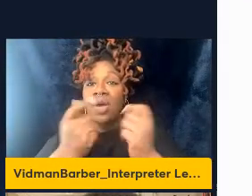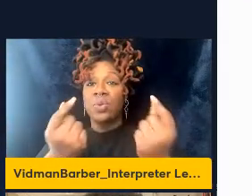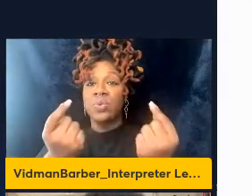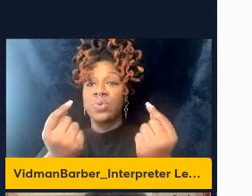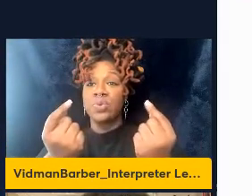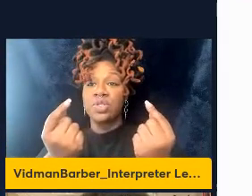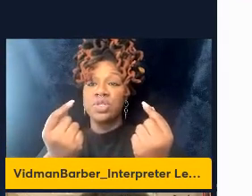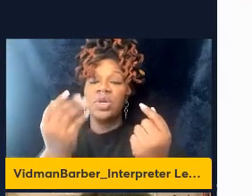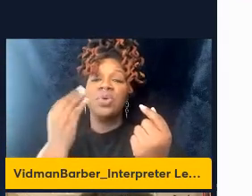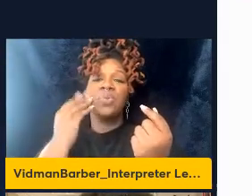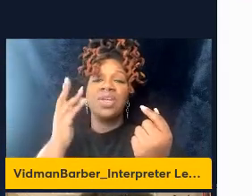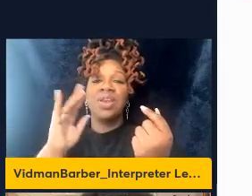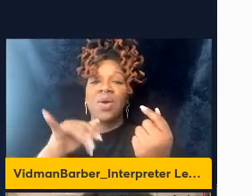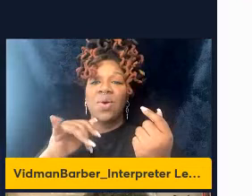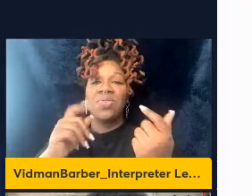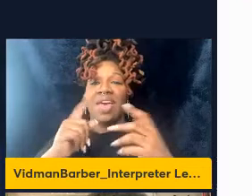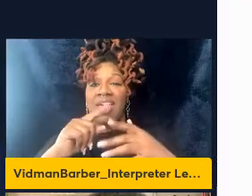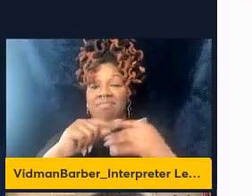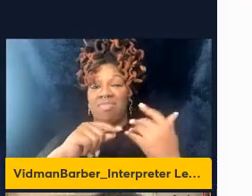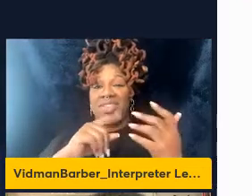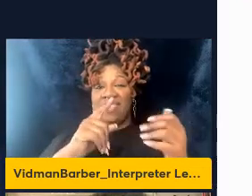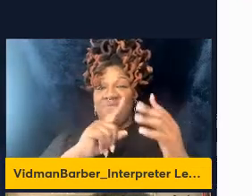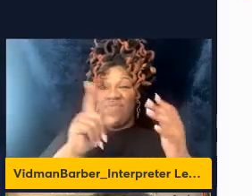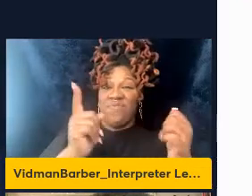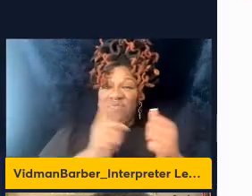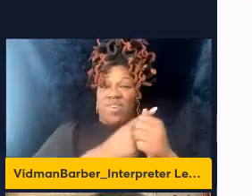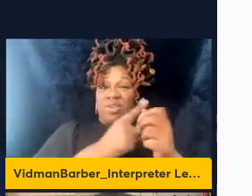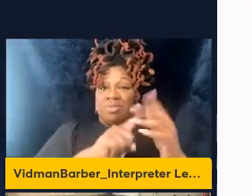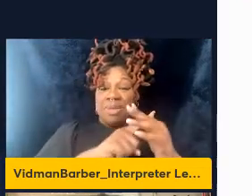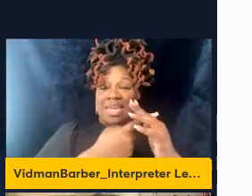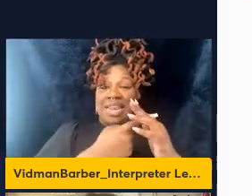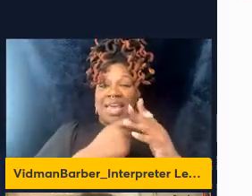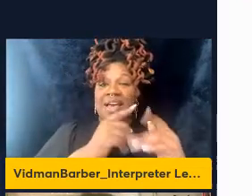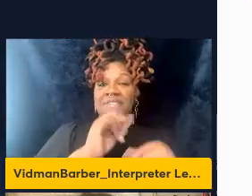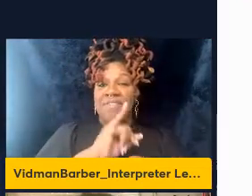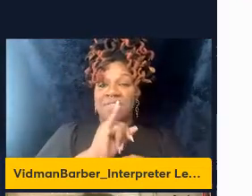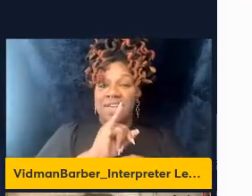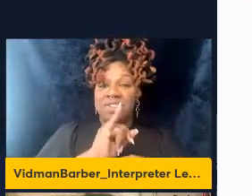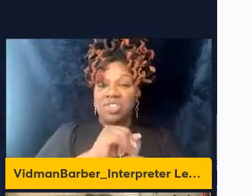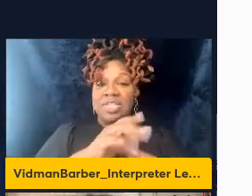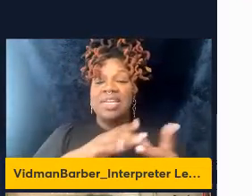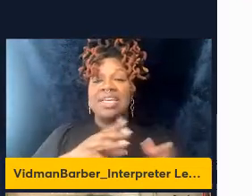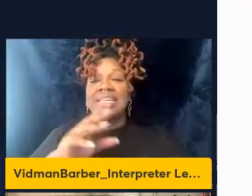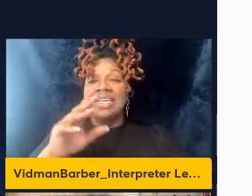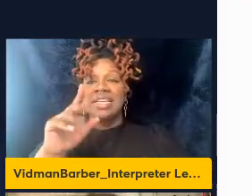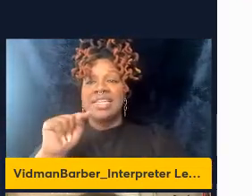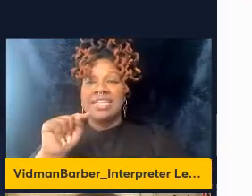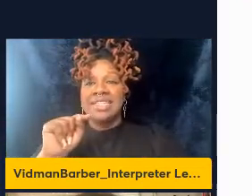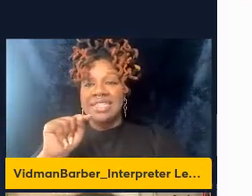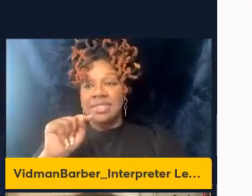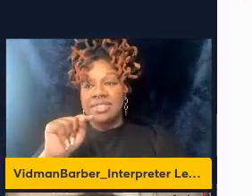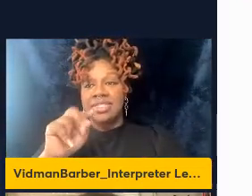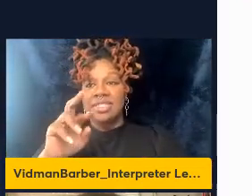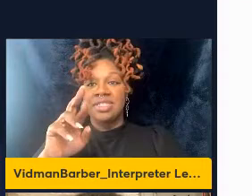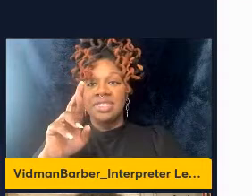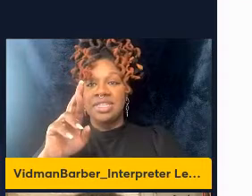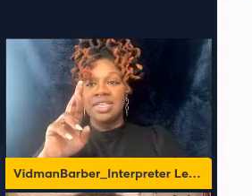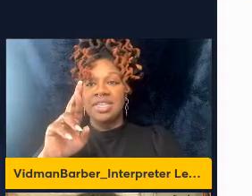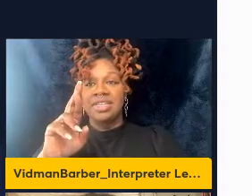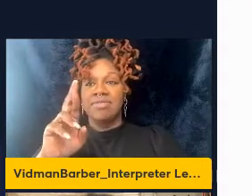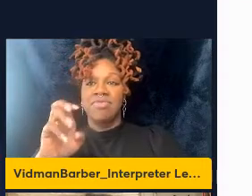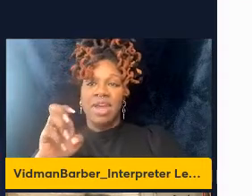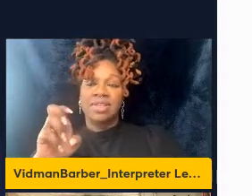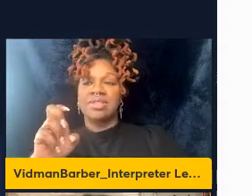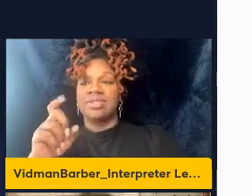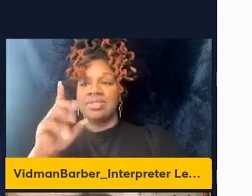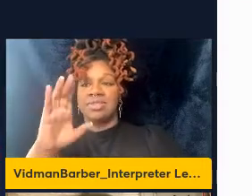after any primary infection T-REM cells seed the lungs where they are maintained locally at low numbers